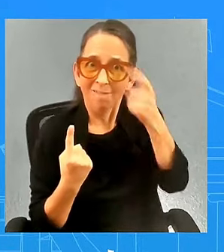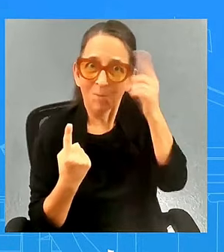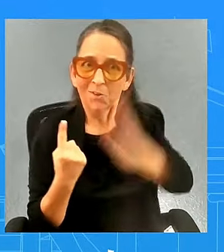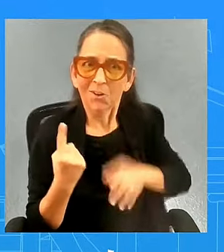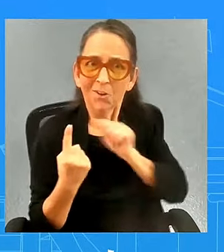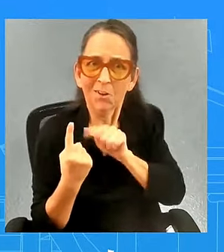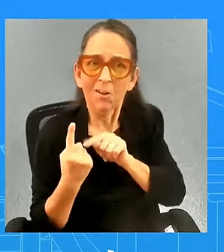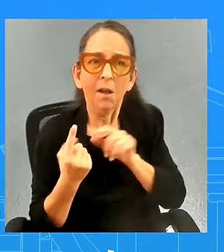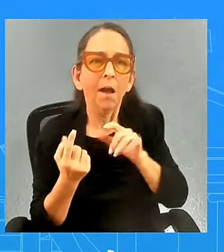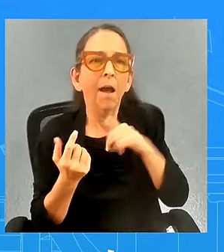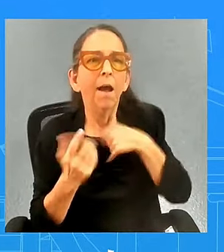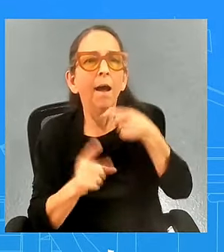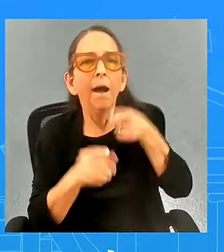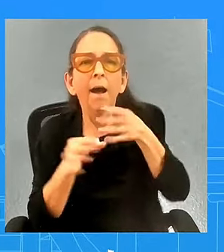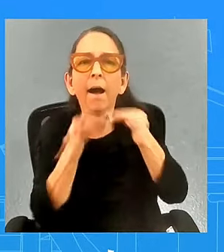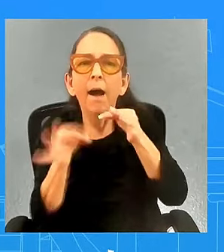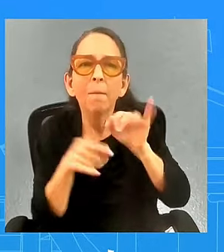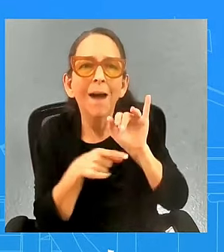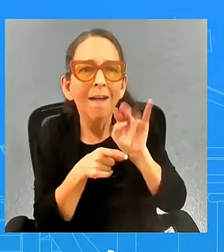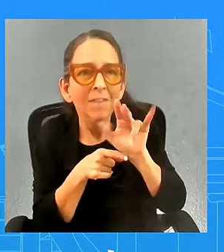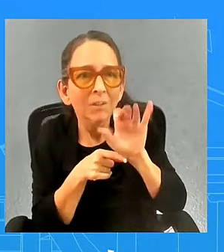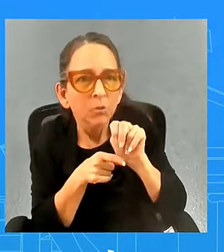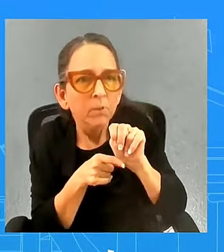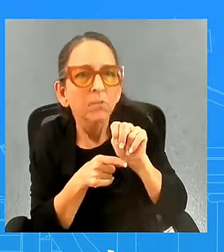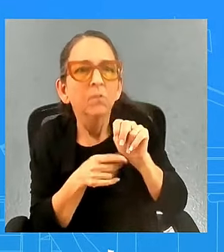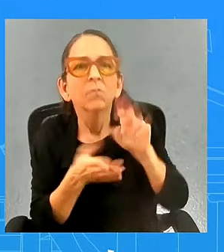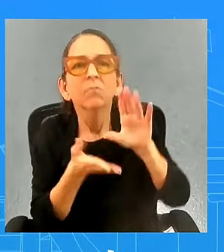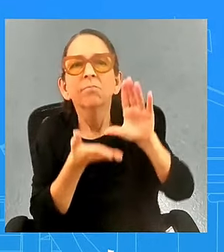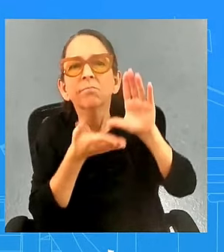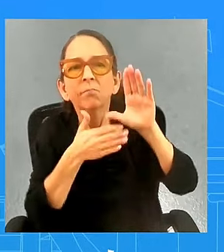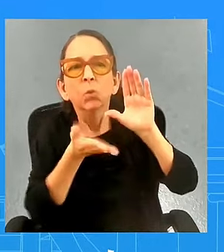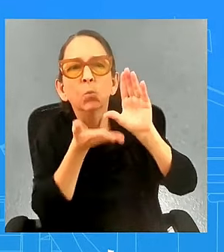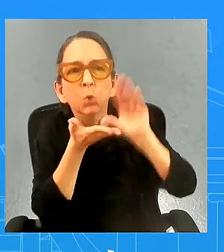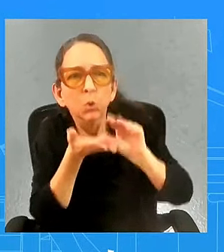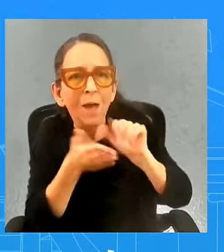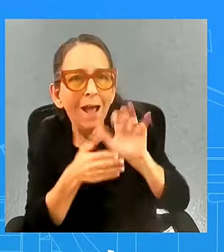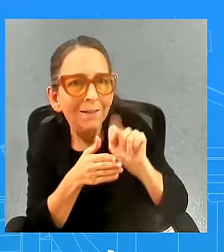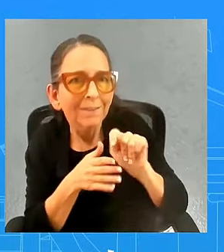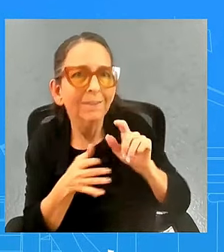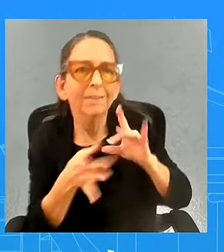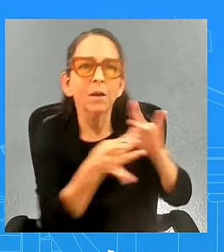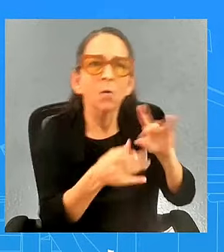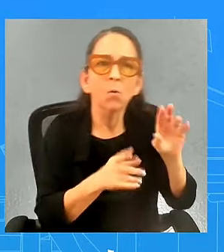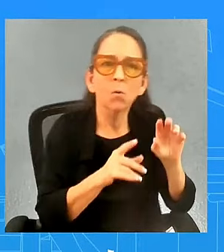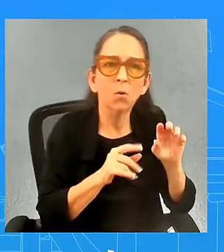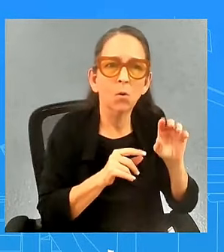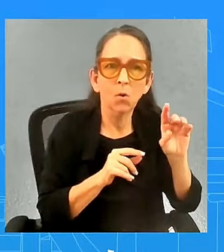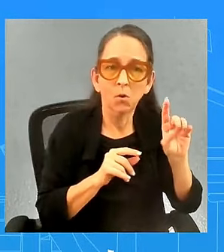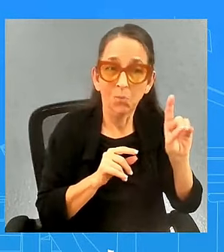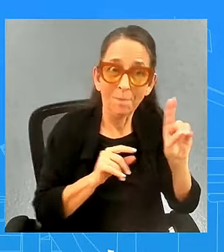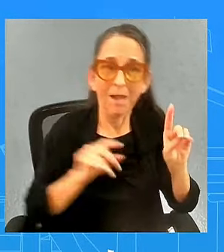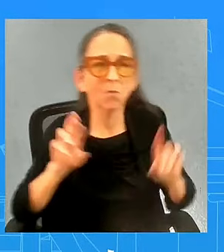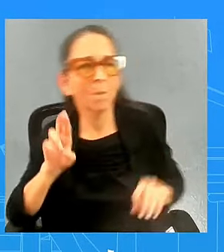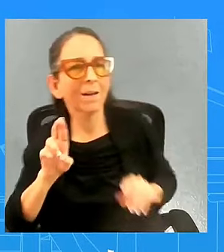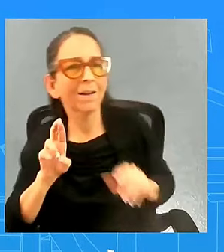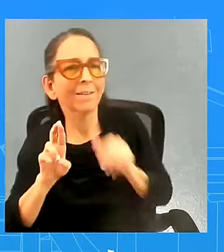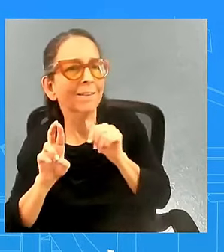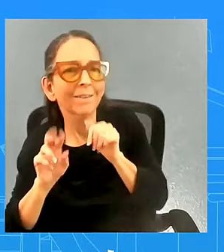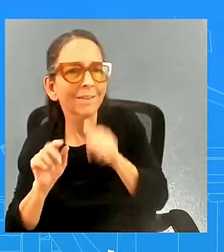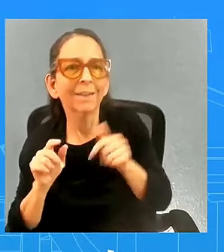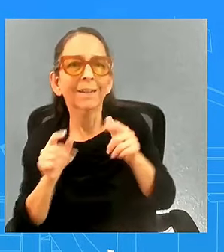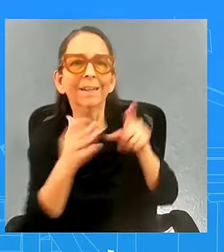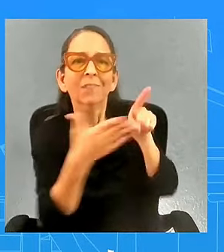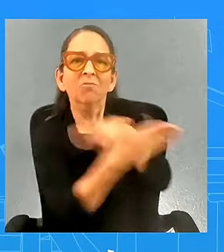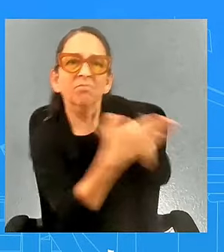which only democrats voted for republicans then vote for that republicans tried to repeal that let's not forget what the speaker said